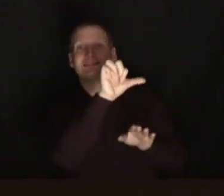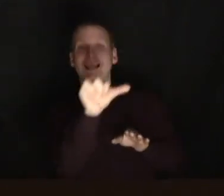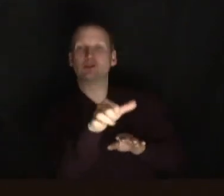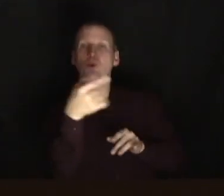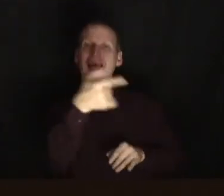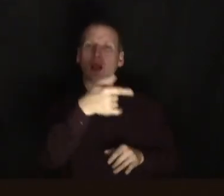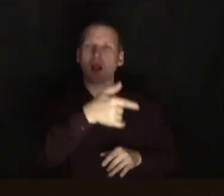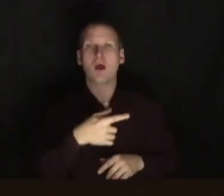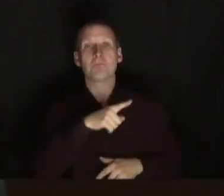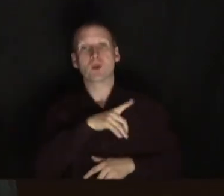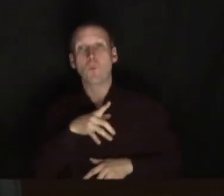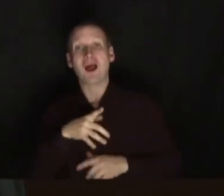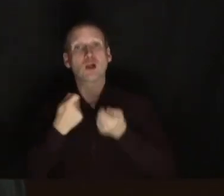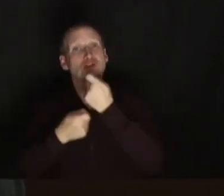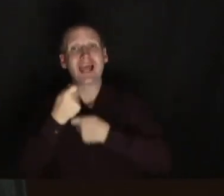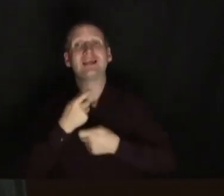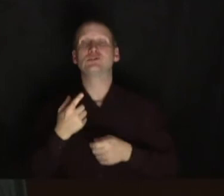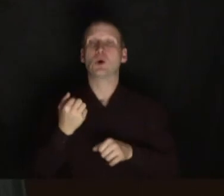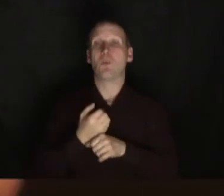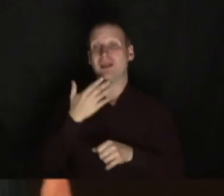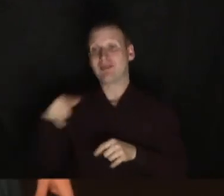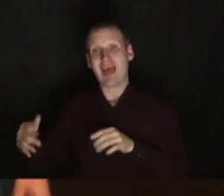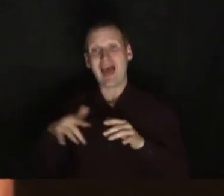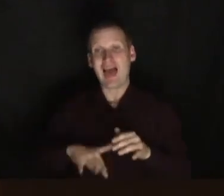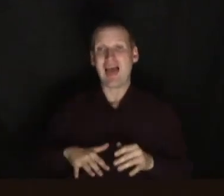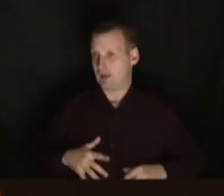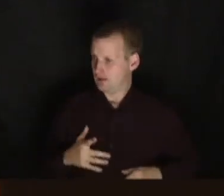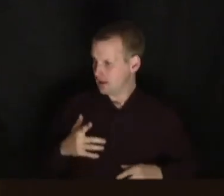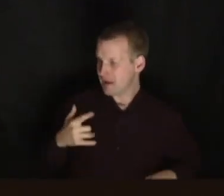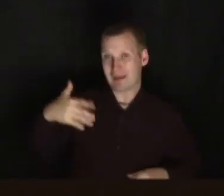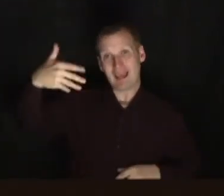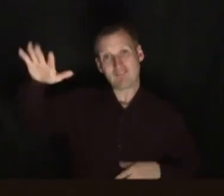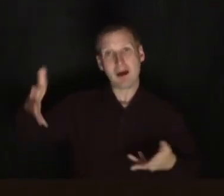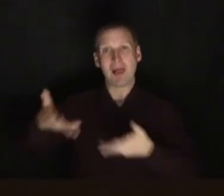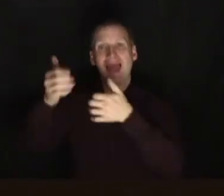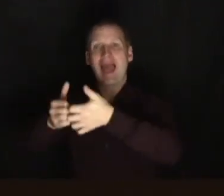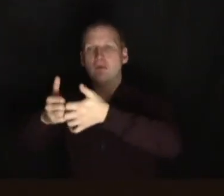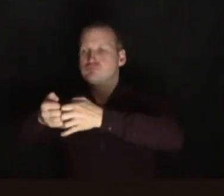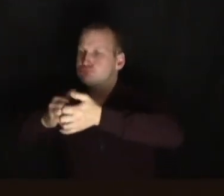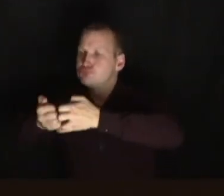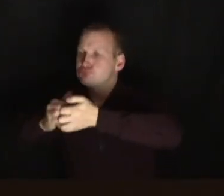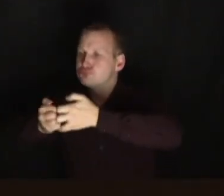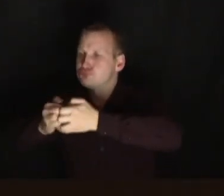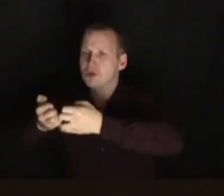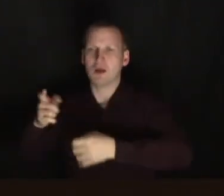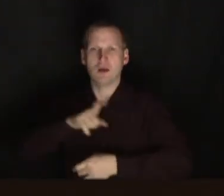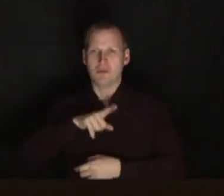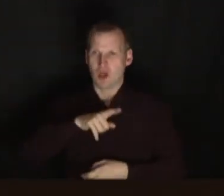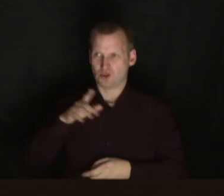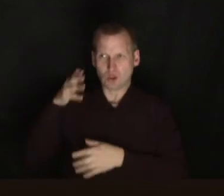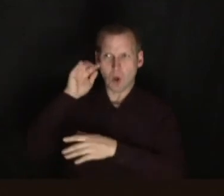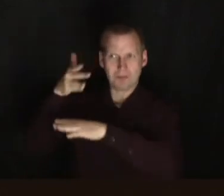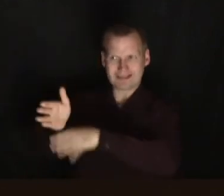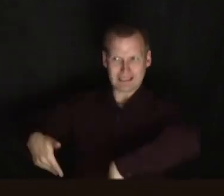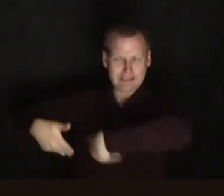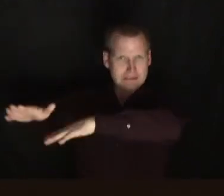And hey, why not change it up now and again and do it when they are around? If you normally do it when they're off playing Xbox because you know they're going to be busy for a long